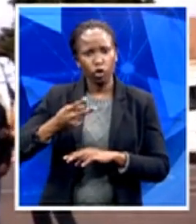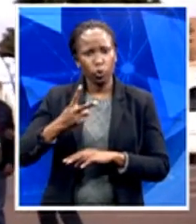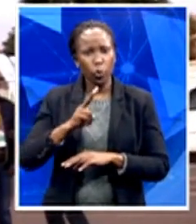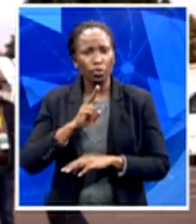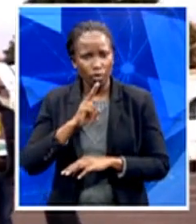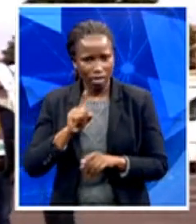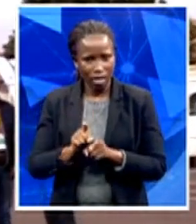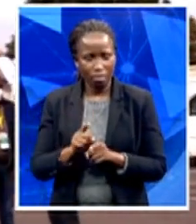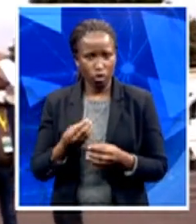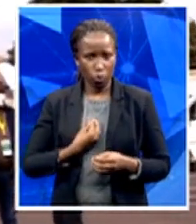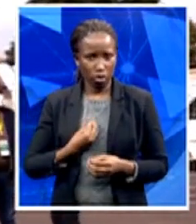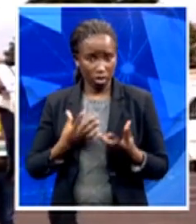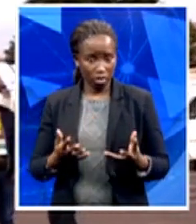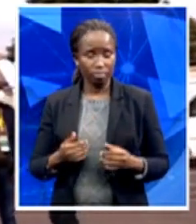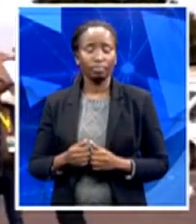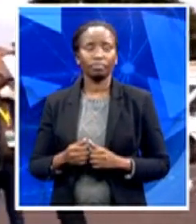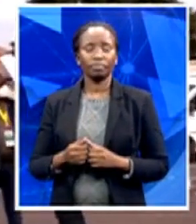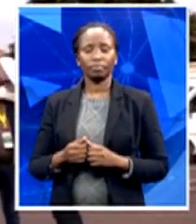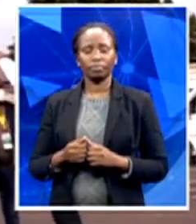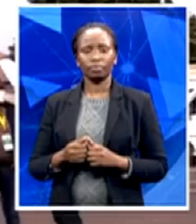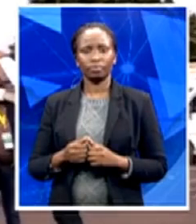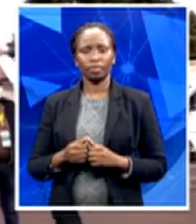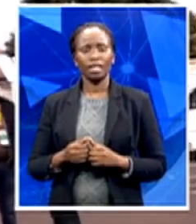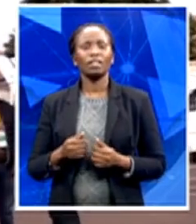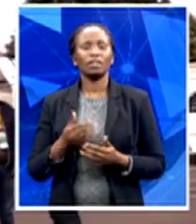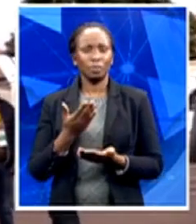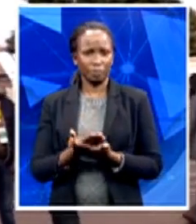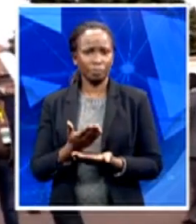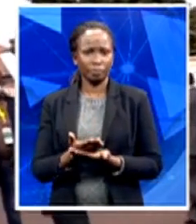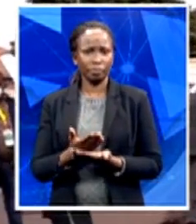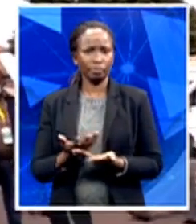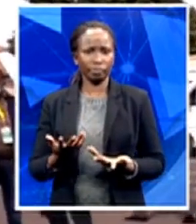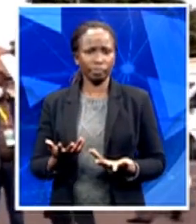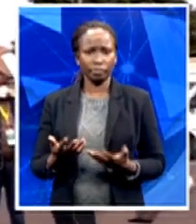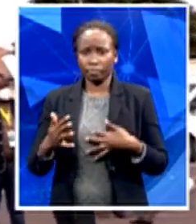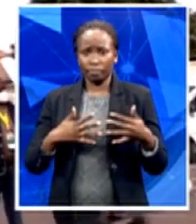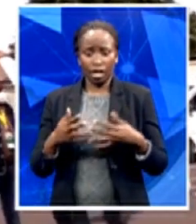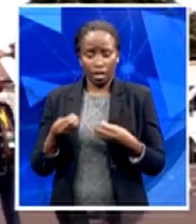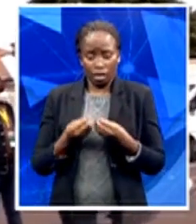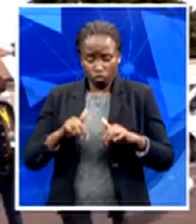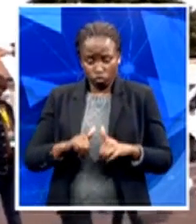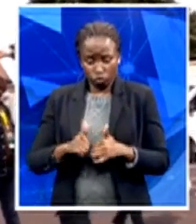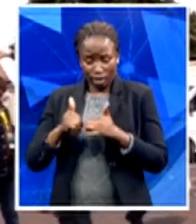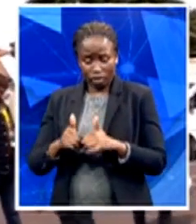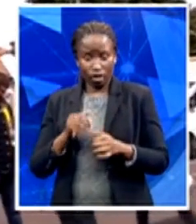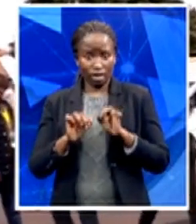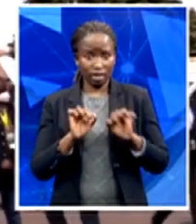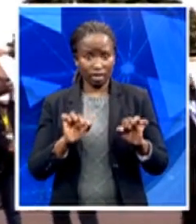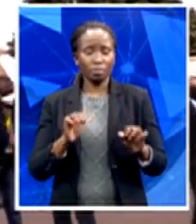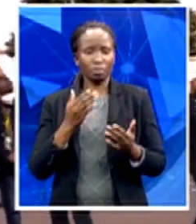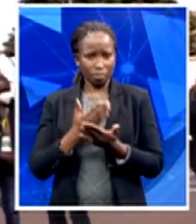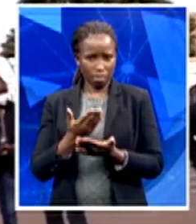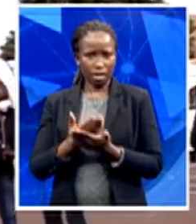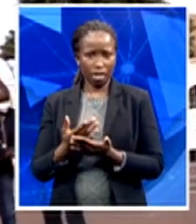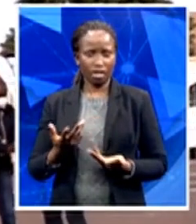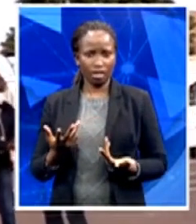to take up issues which affect them. They would know to identify their